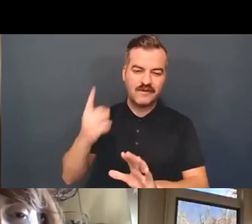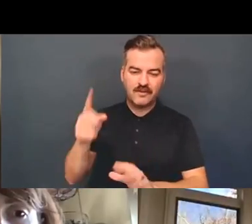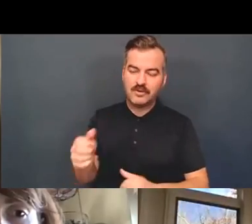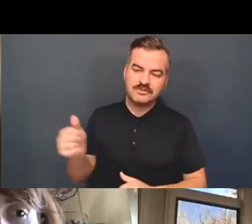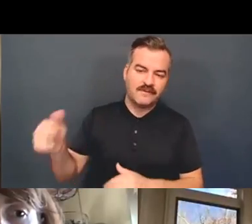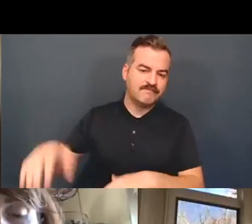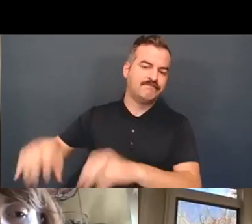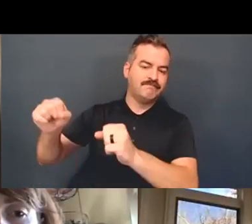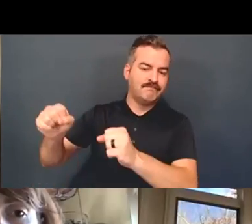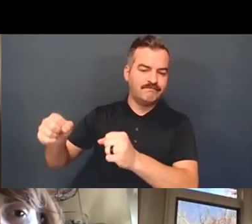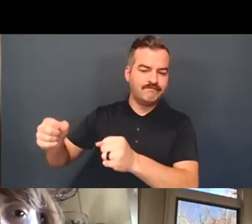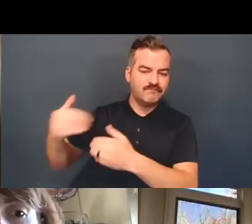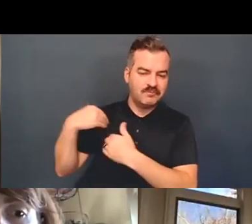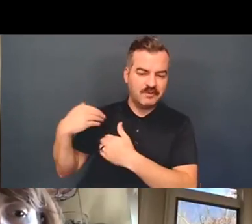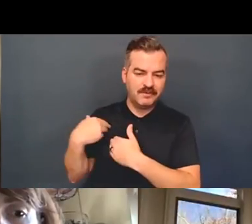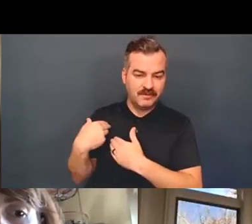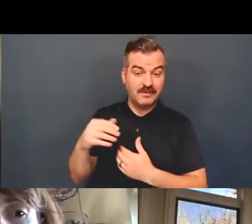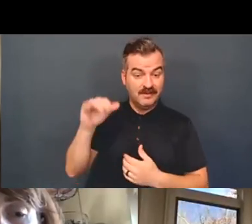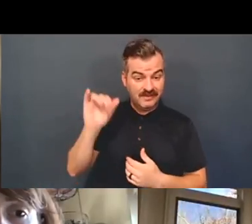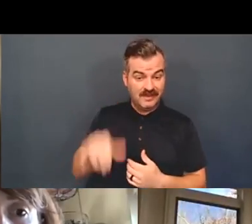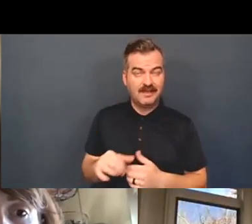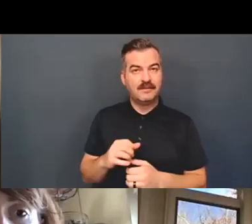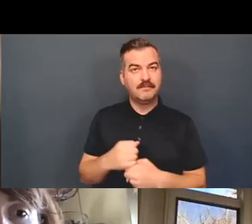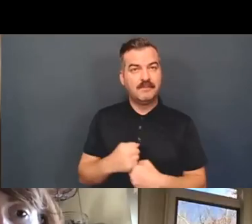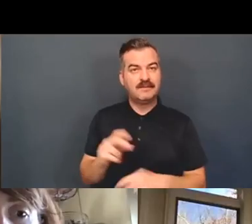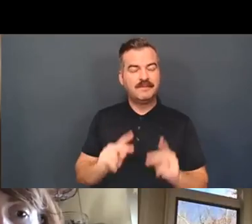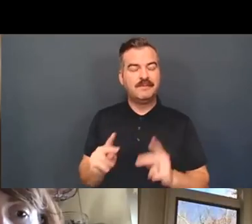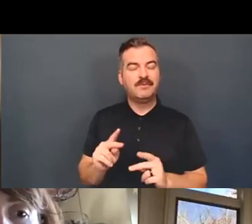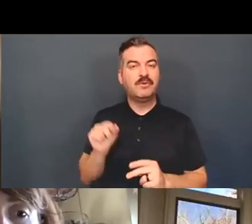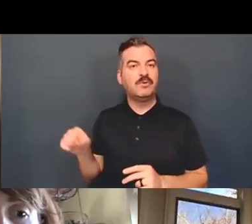is what makes people with